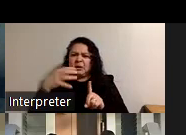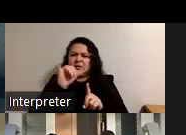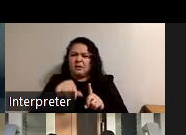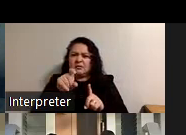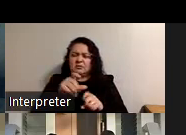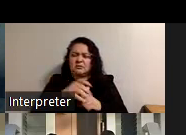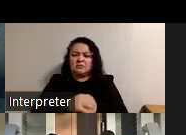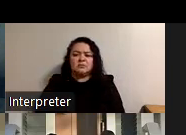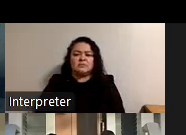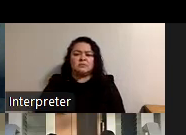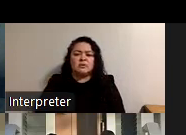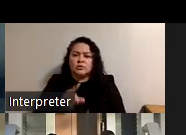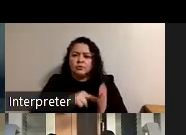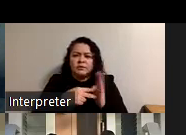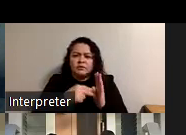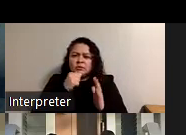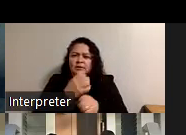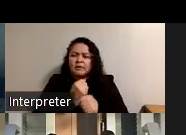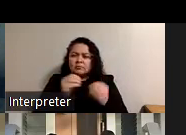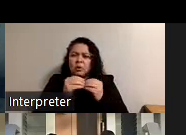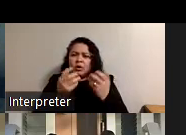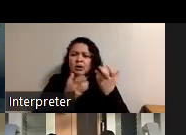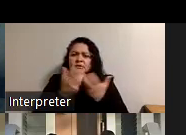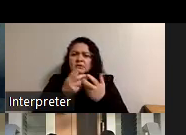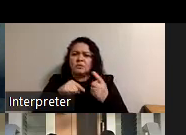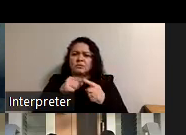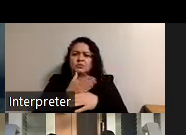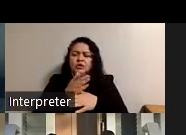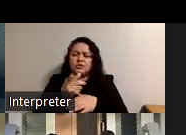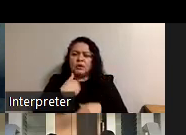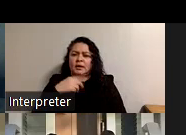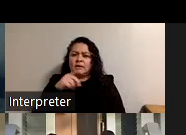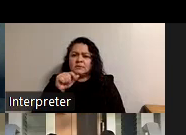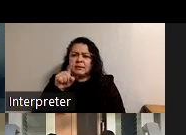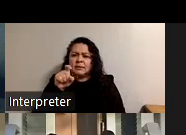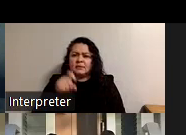do you mean you didn't get more accommodations when you shared that you had a disability